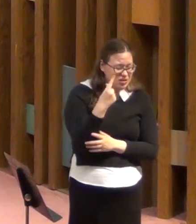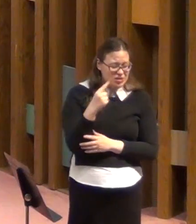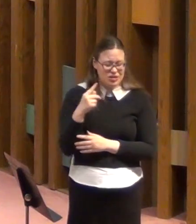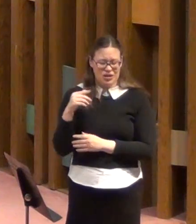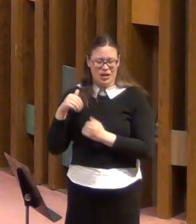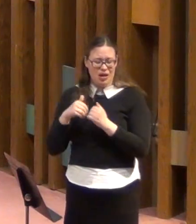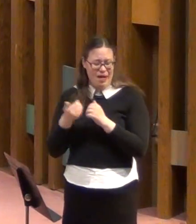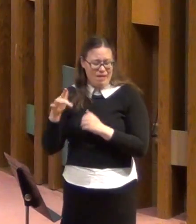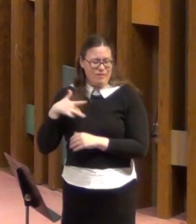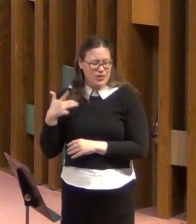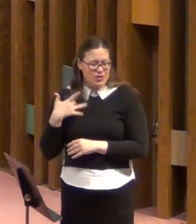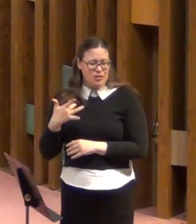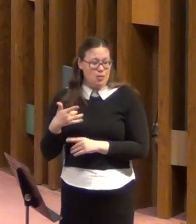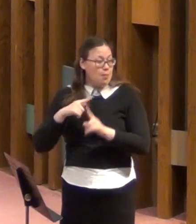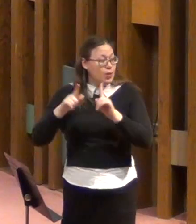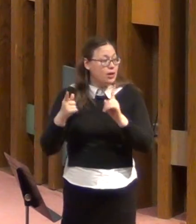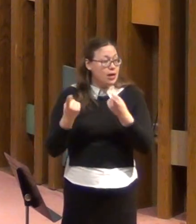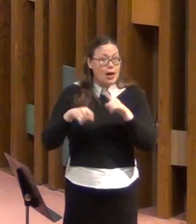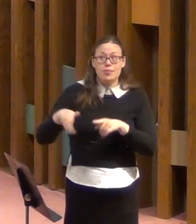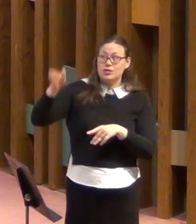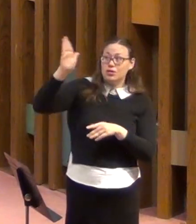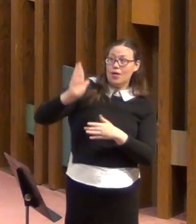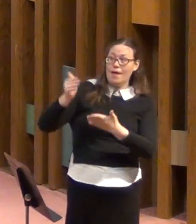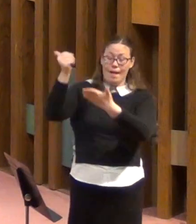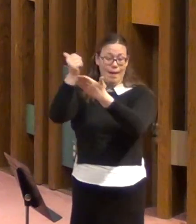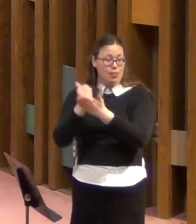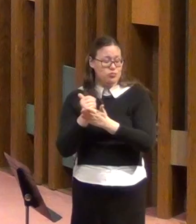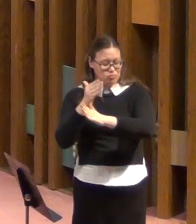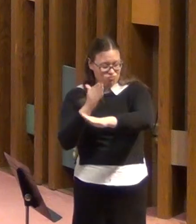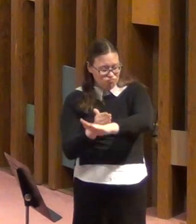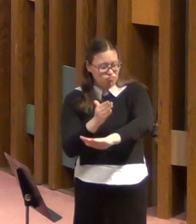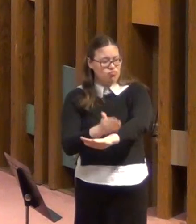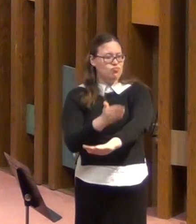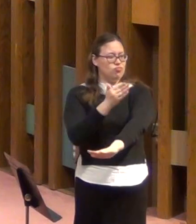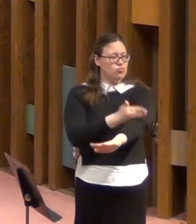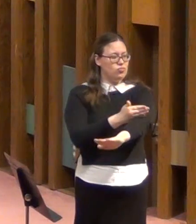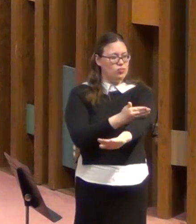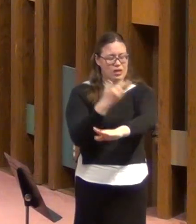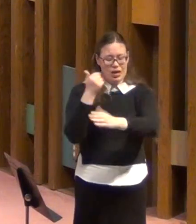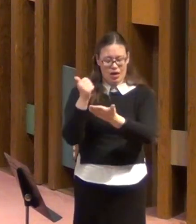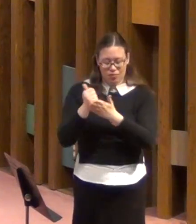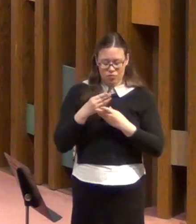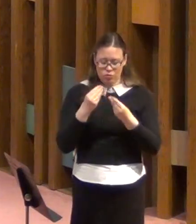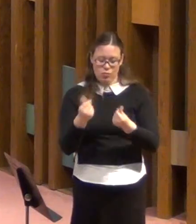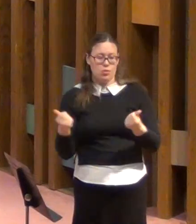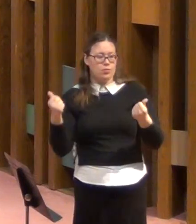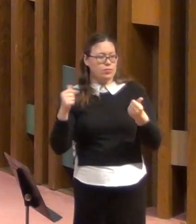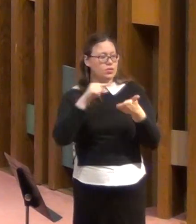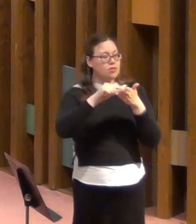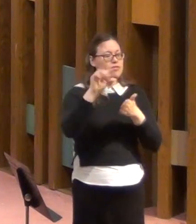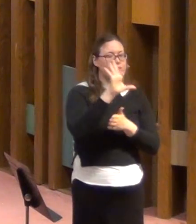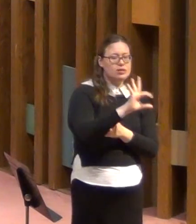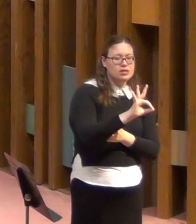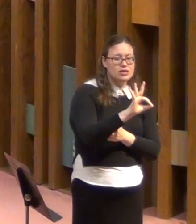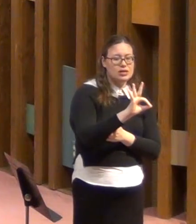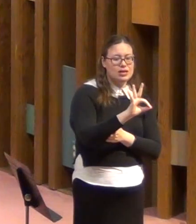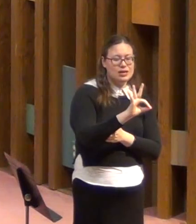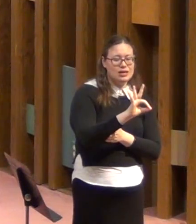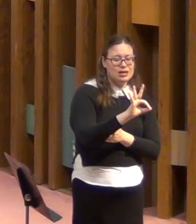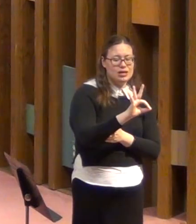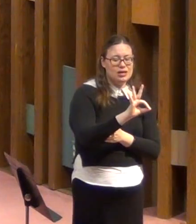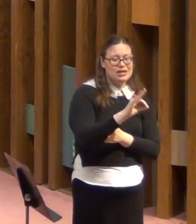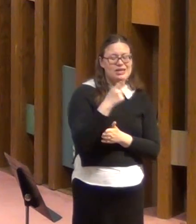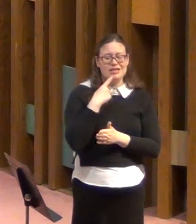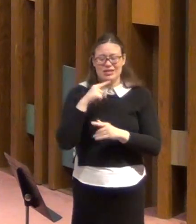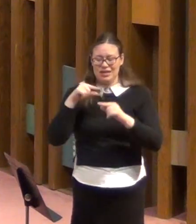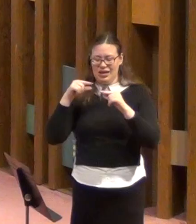God gets you through. And he said third in verse 9, we felt in fact like we were under the